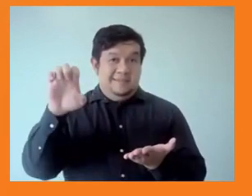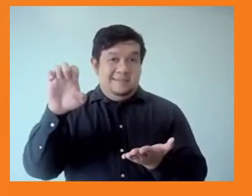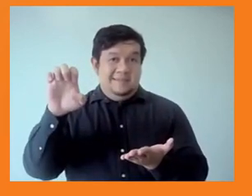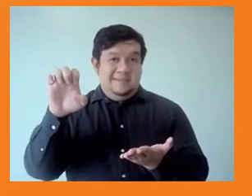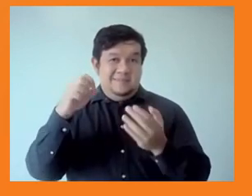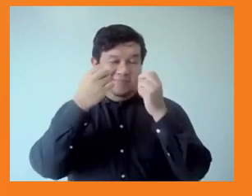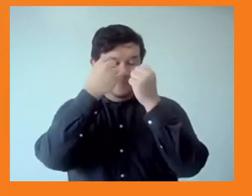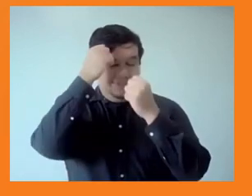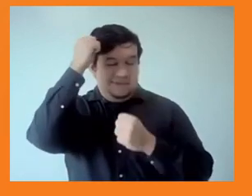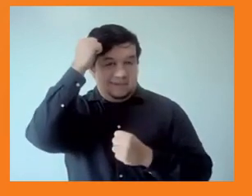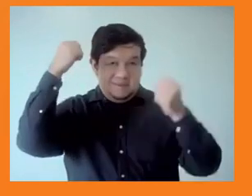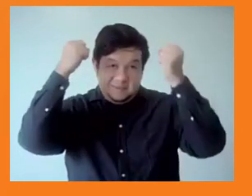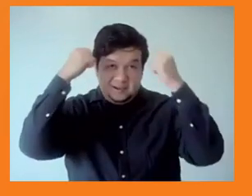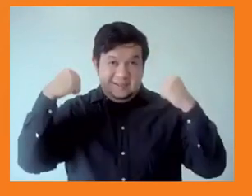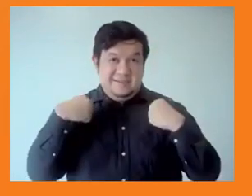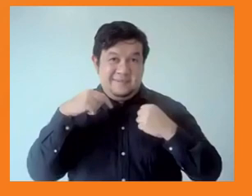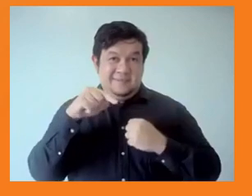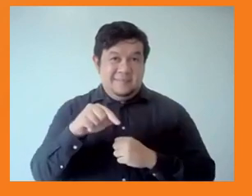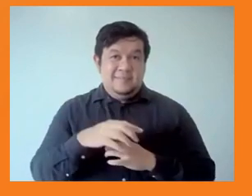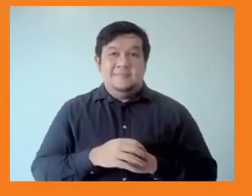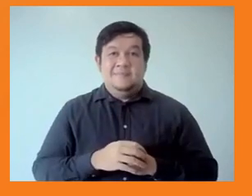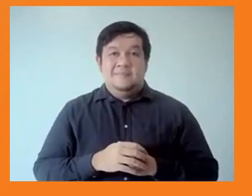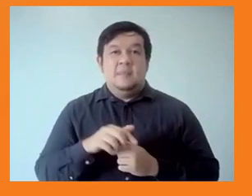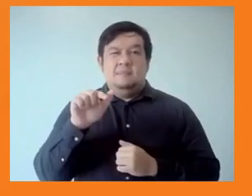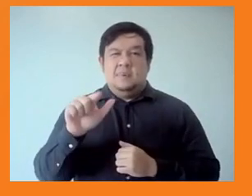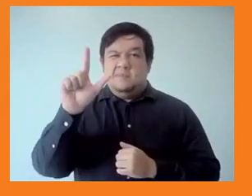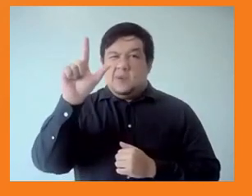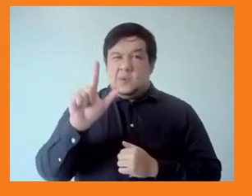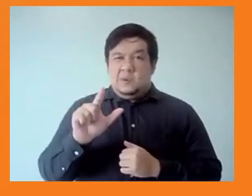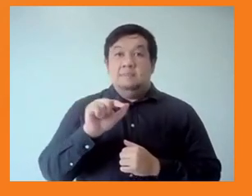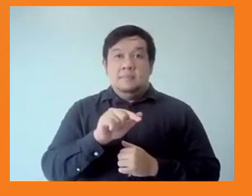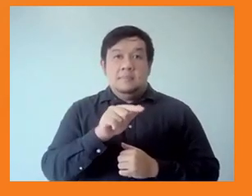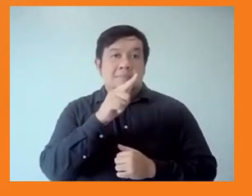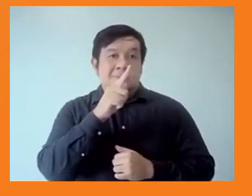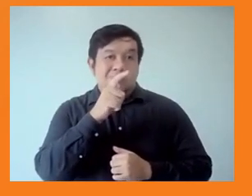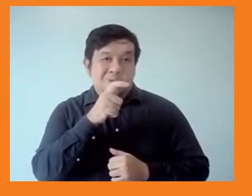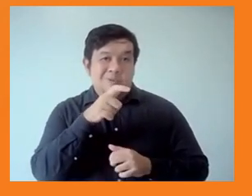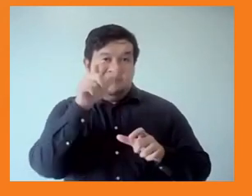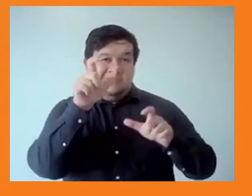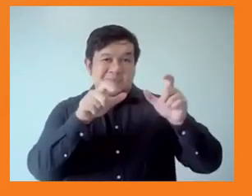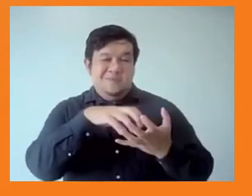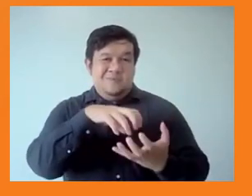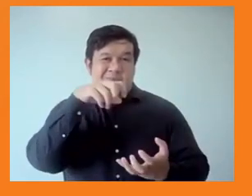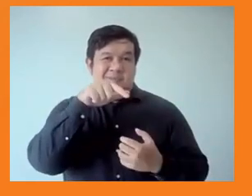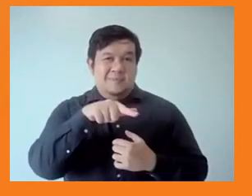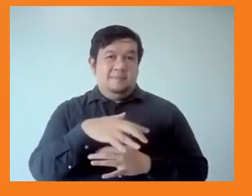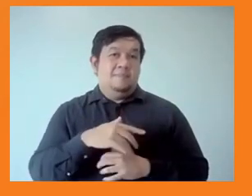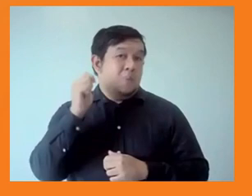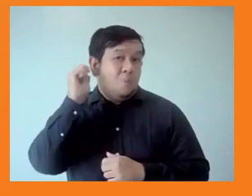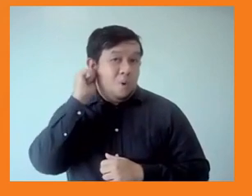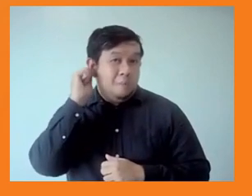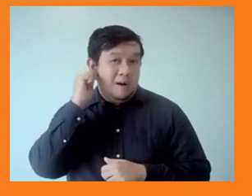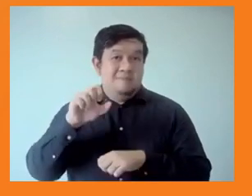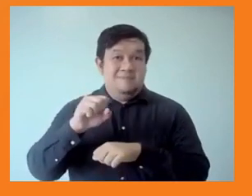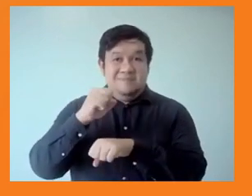performs less well than Latin America and Africa on women's labour rights. Singapore, Uzbekistan and Afghanistan are the worst here. But many